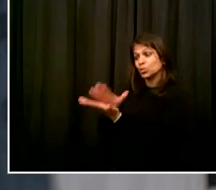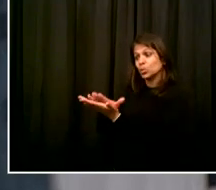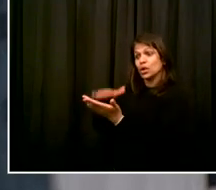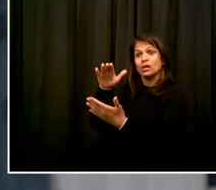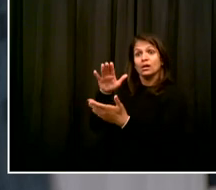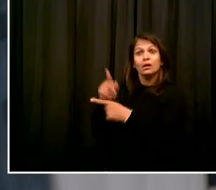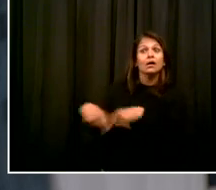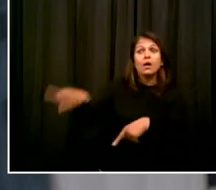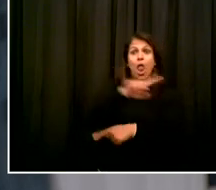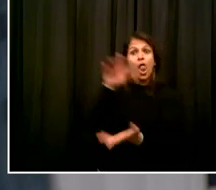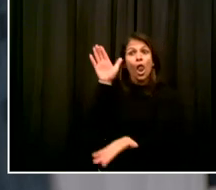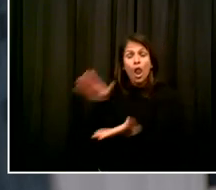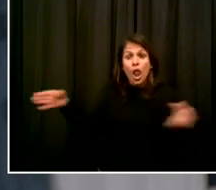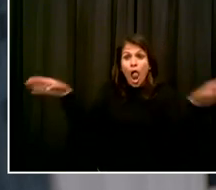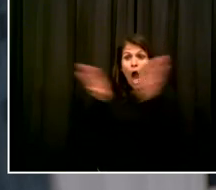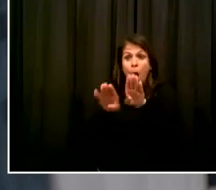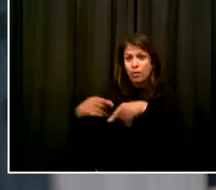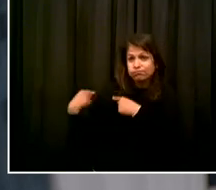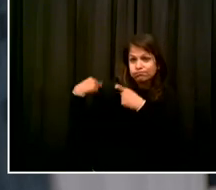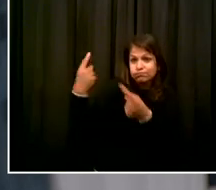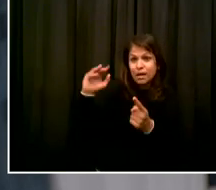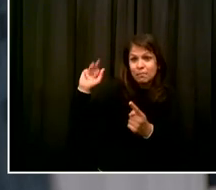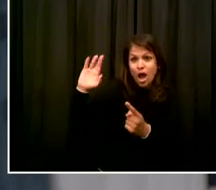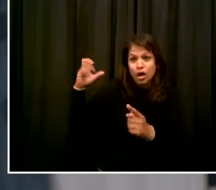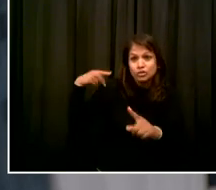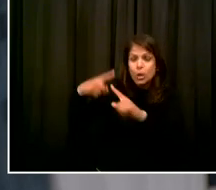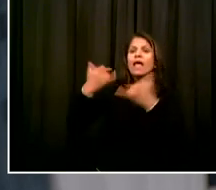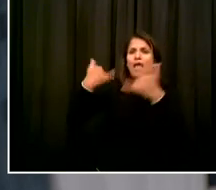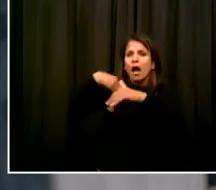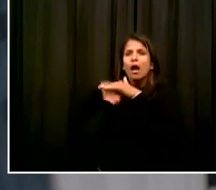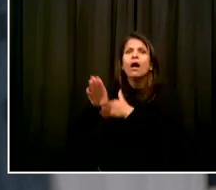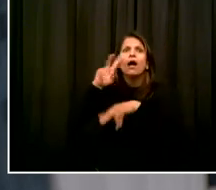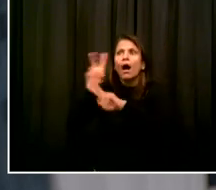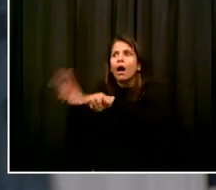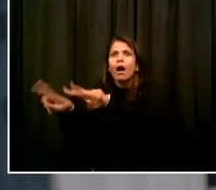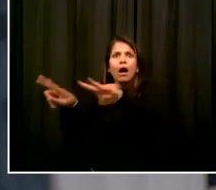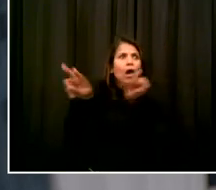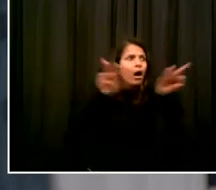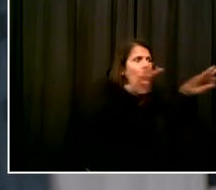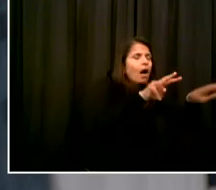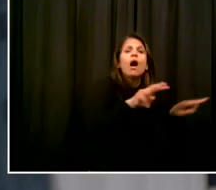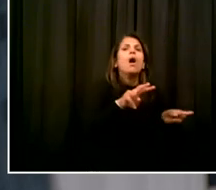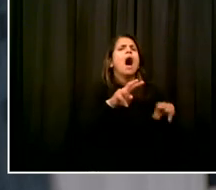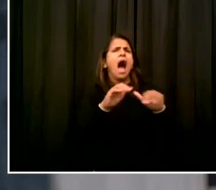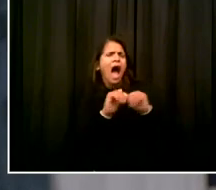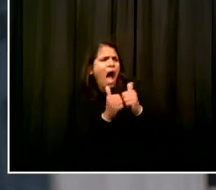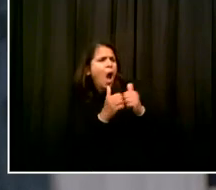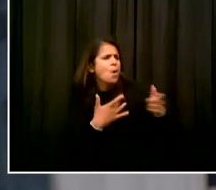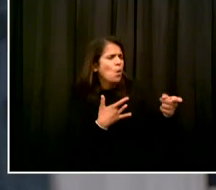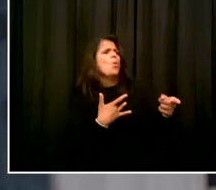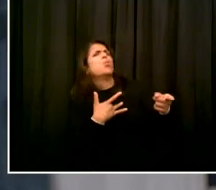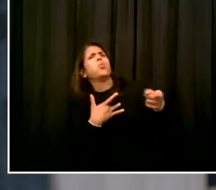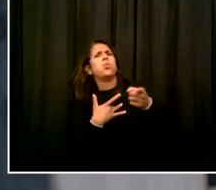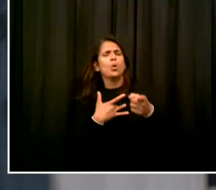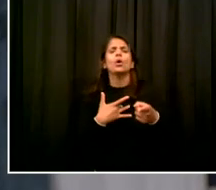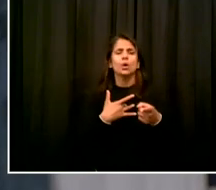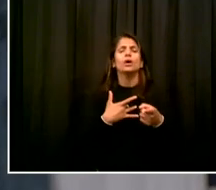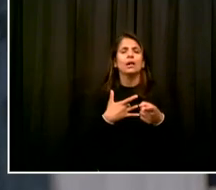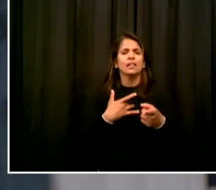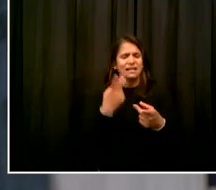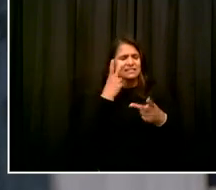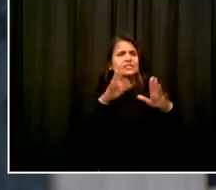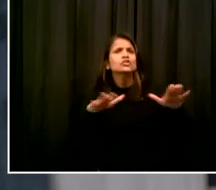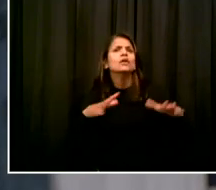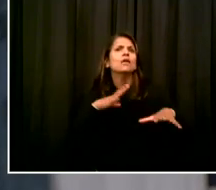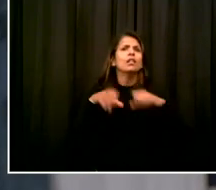skills and process grief and reconnect and allow students to orient themselves to learning online or in classrooms during